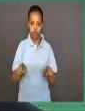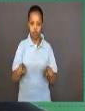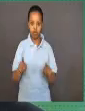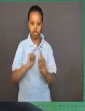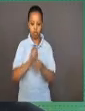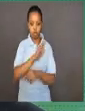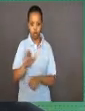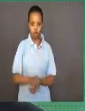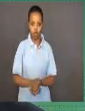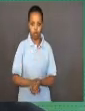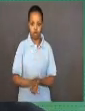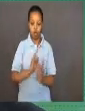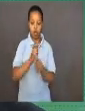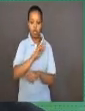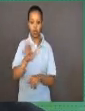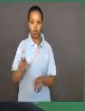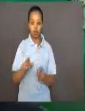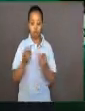a sheet of notebook paper.